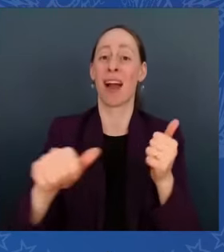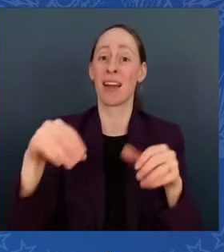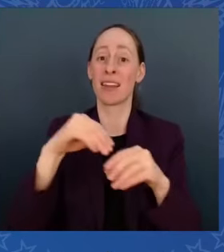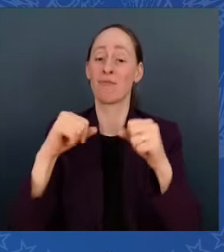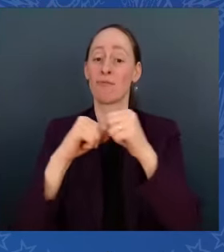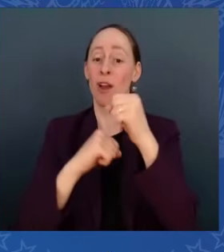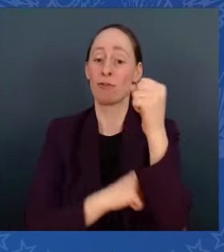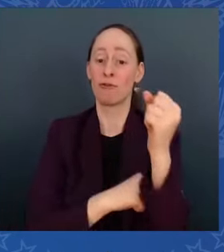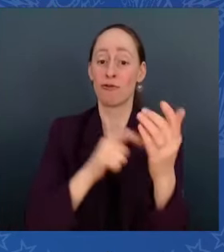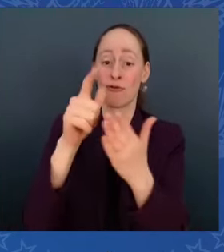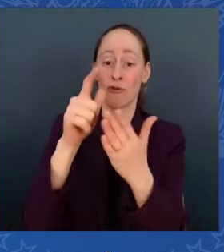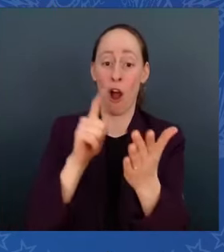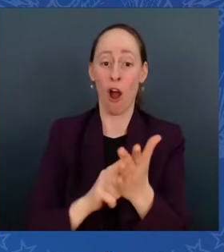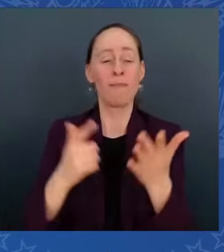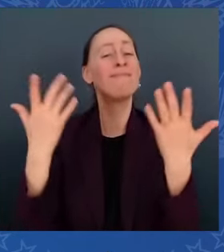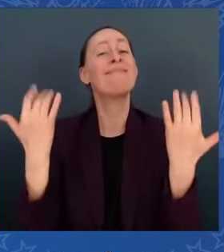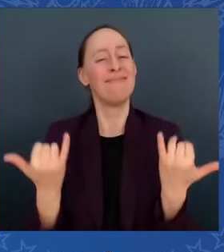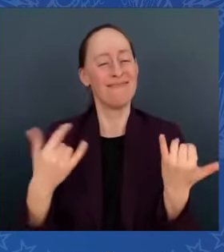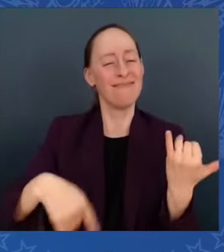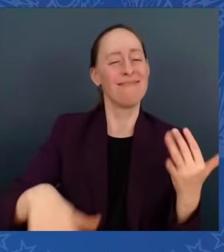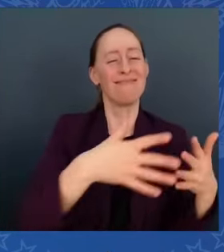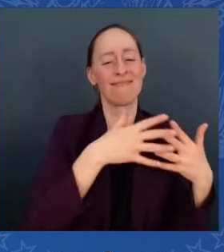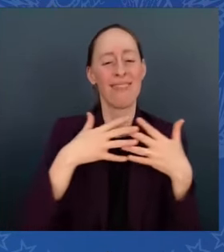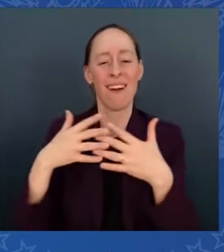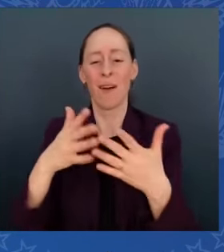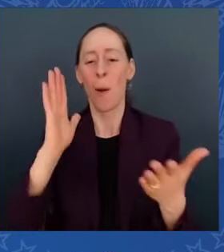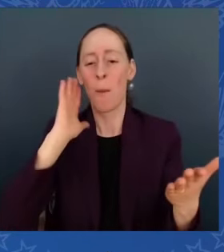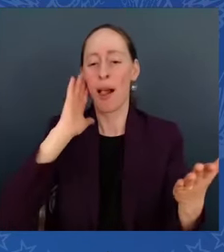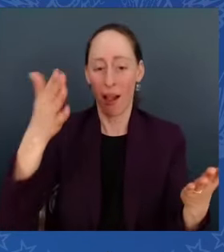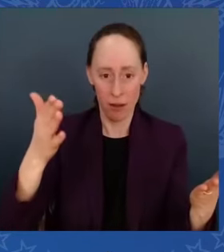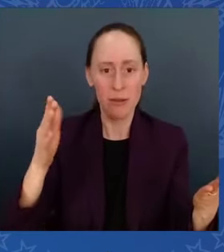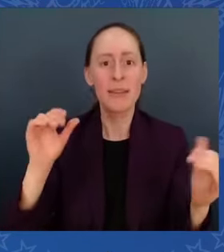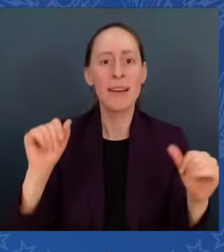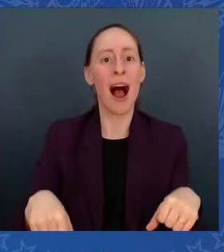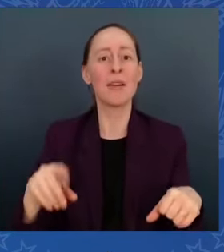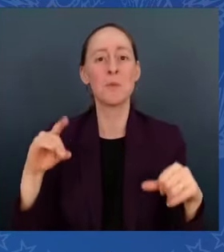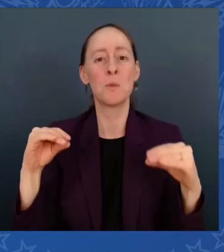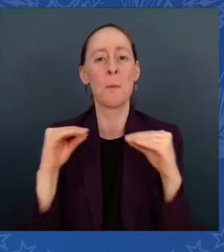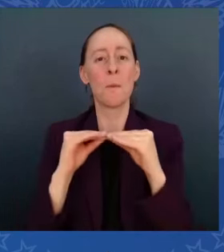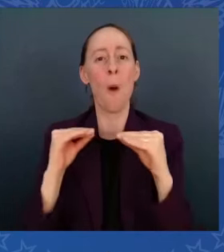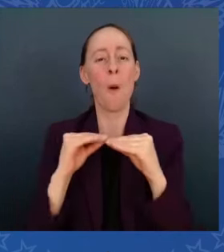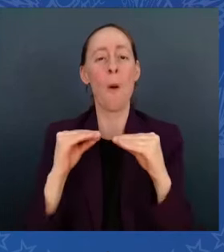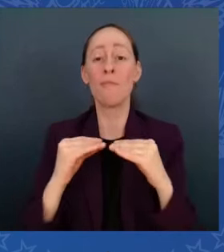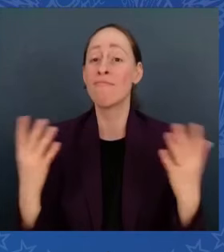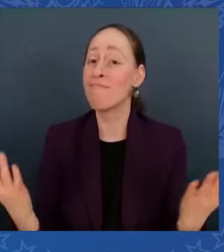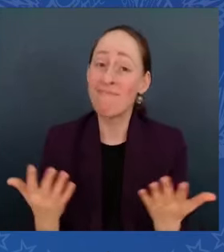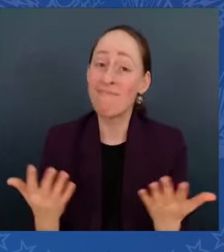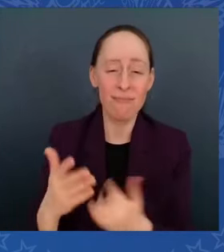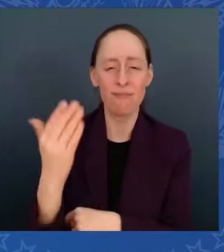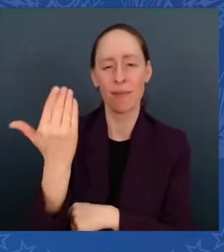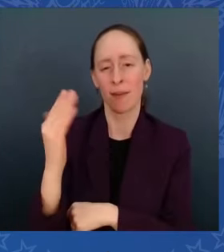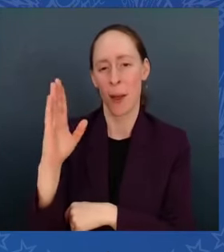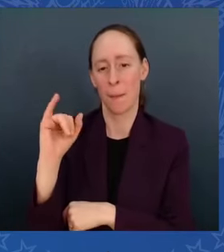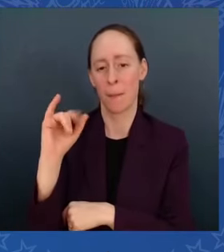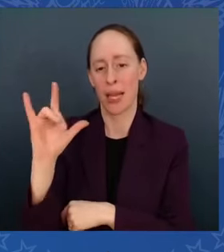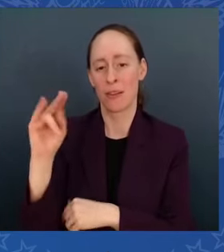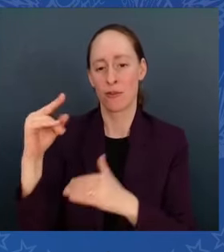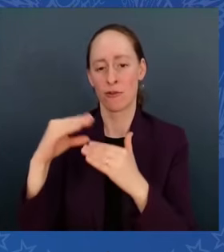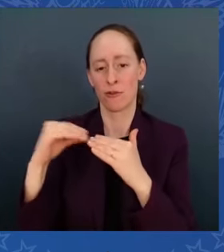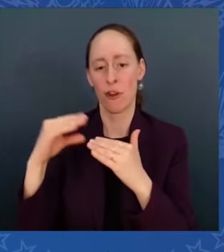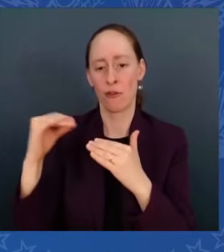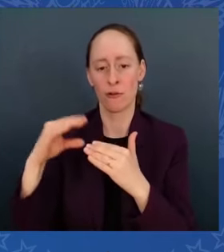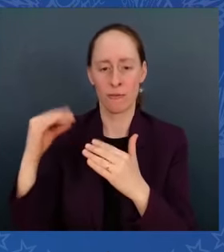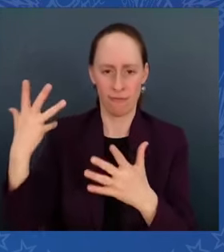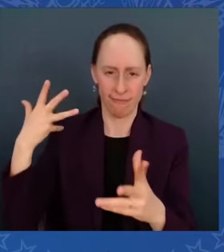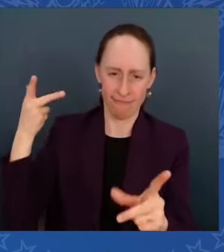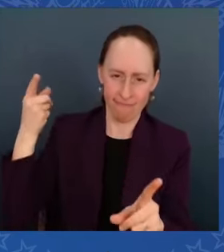investing in record — of record $15 billion so far nationwide in lead pipe removal. Today,